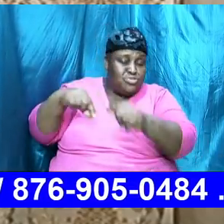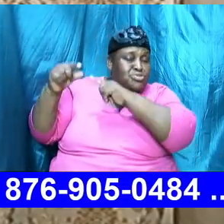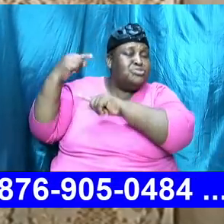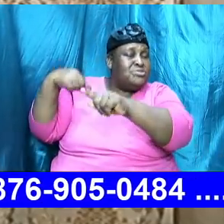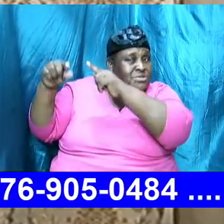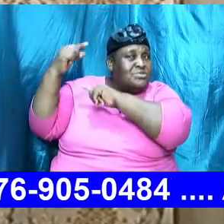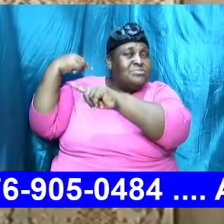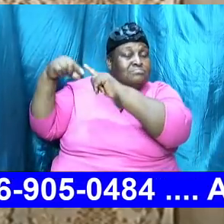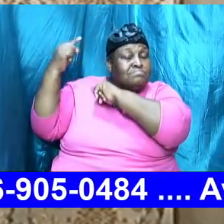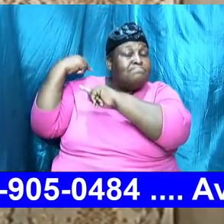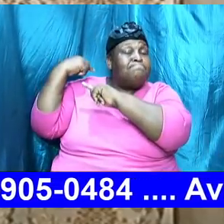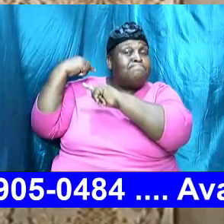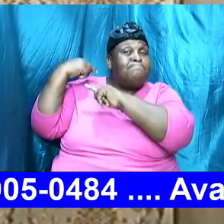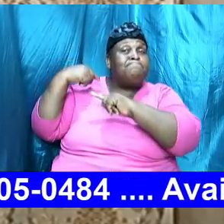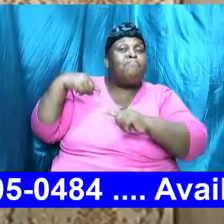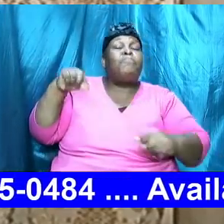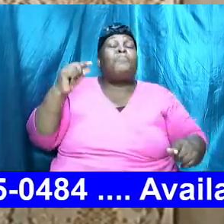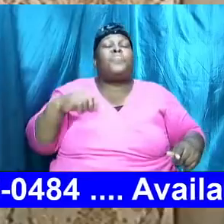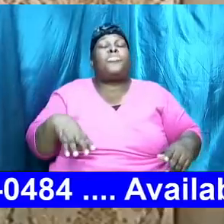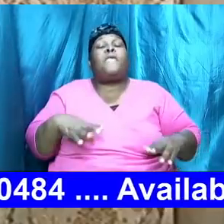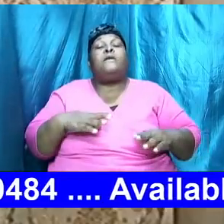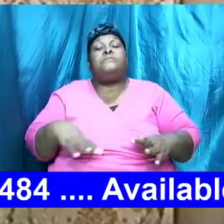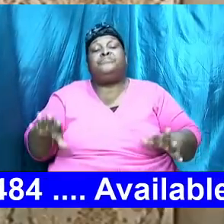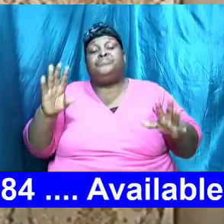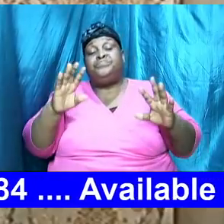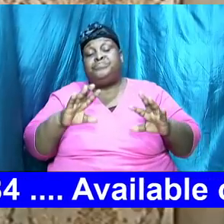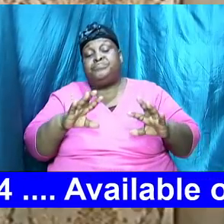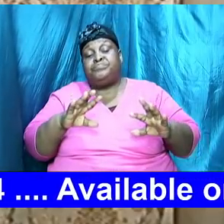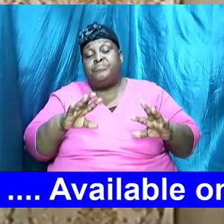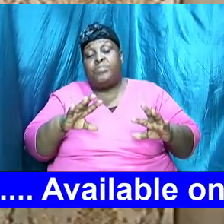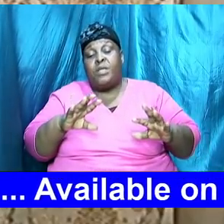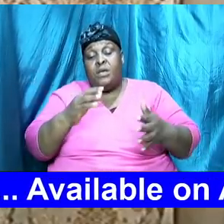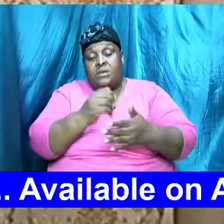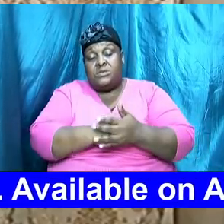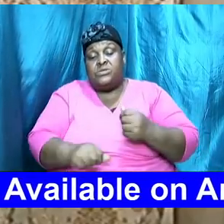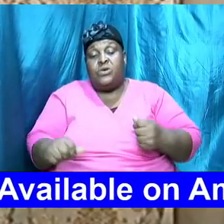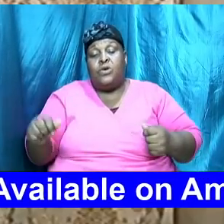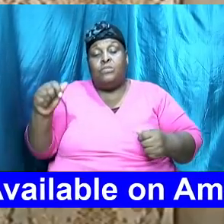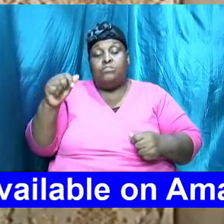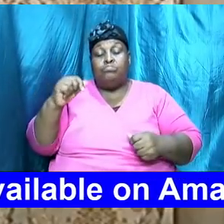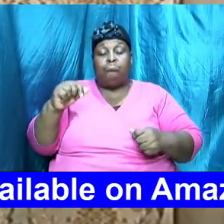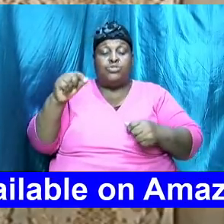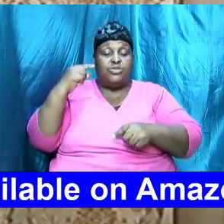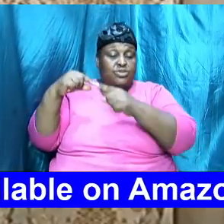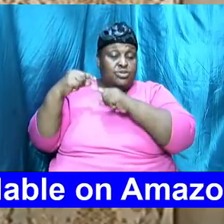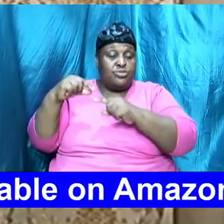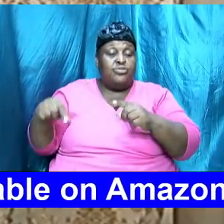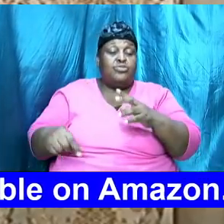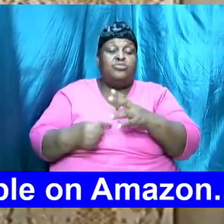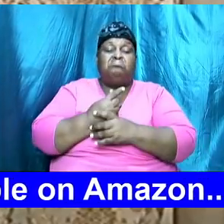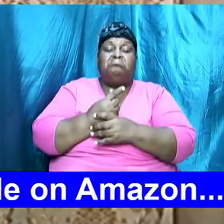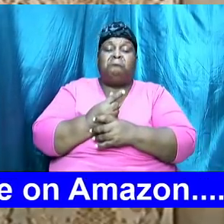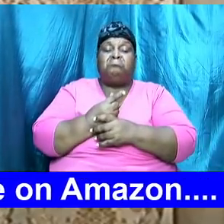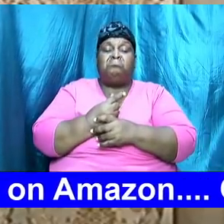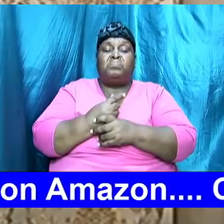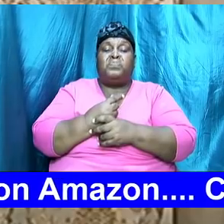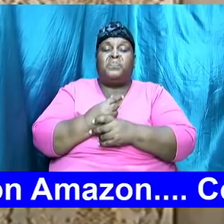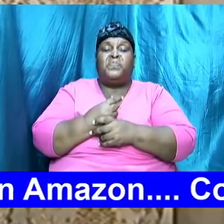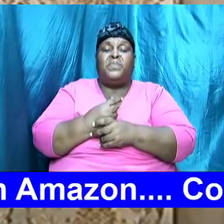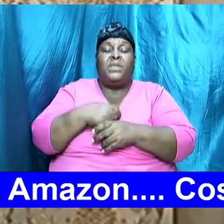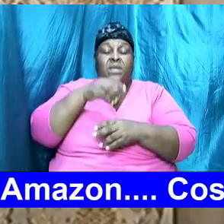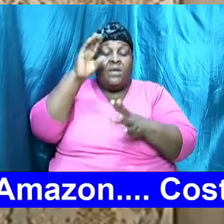a set of folks were growing up that were not attuned to the word attuned to the